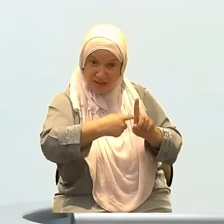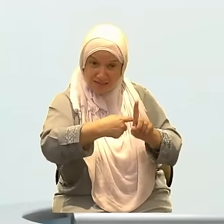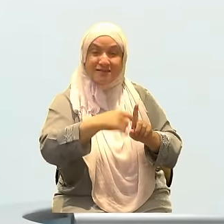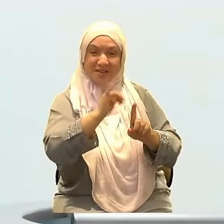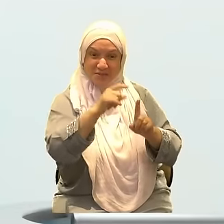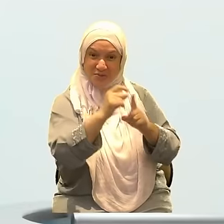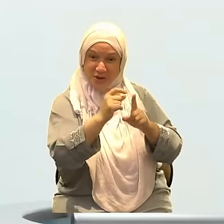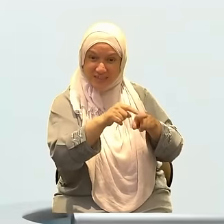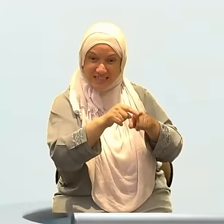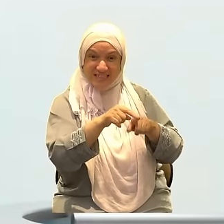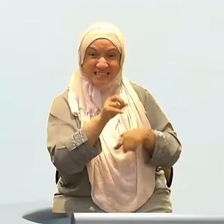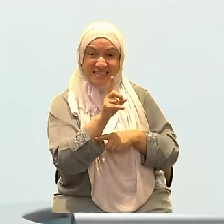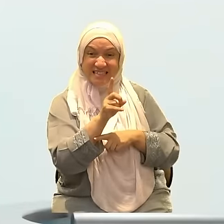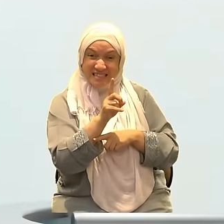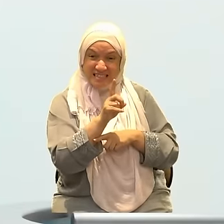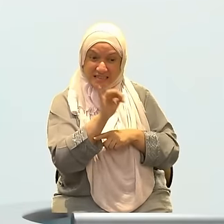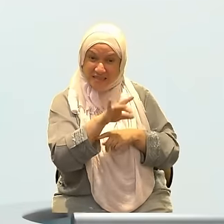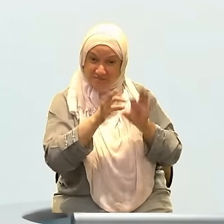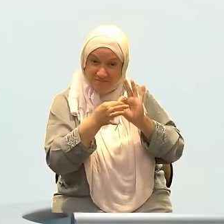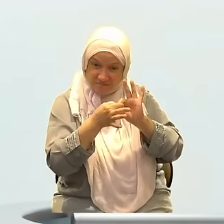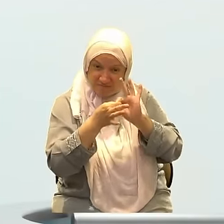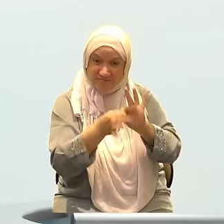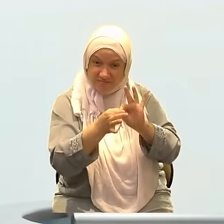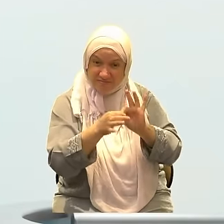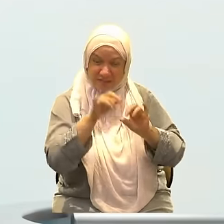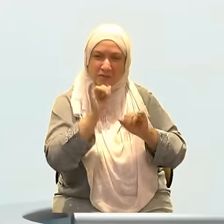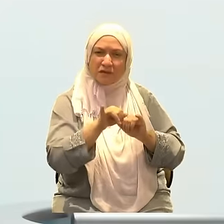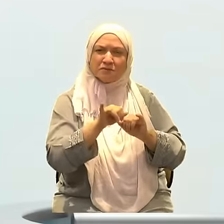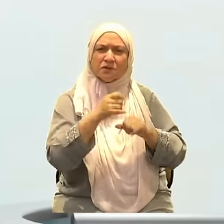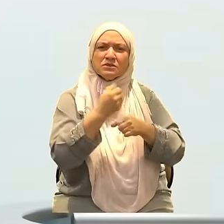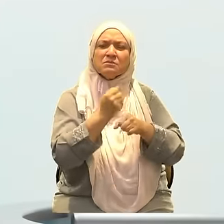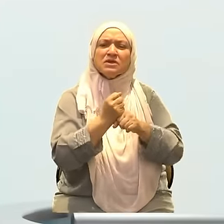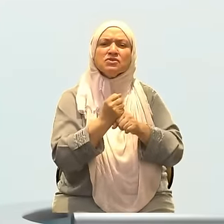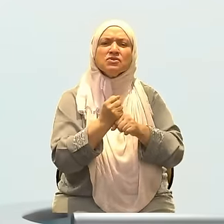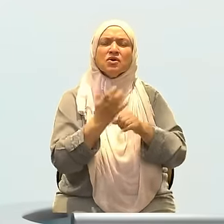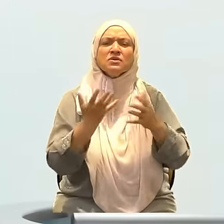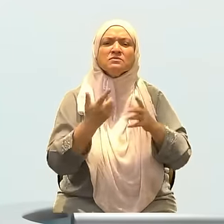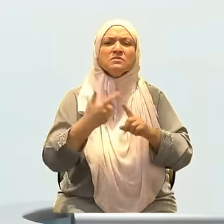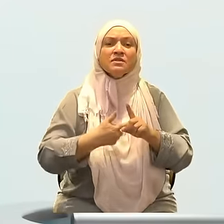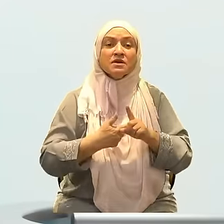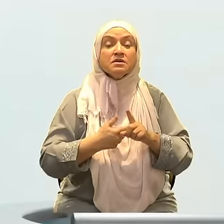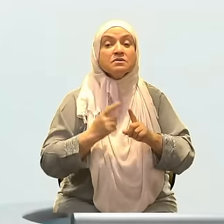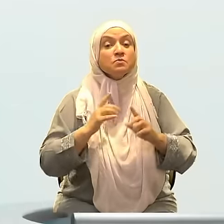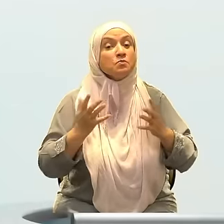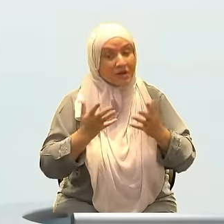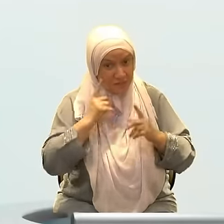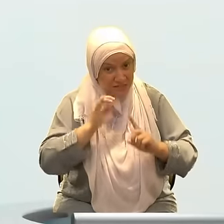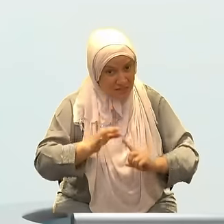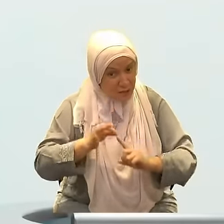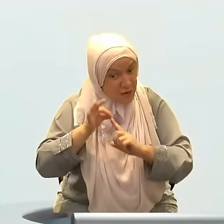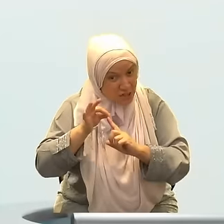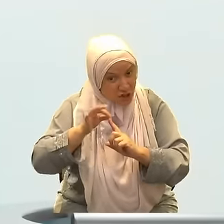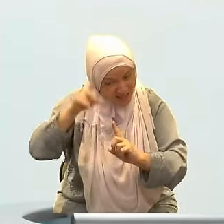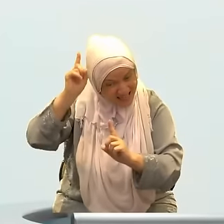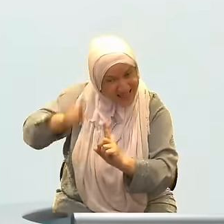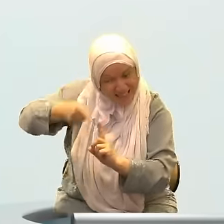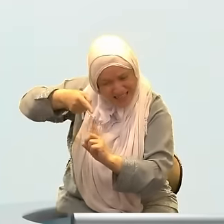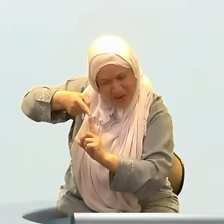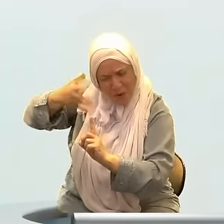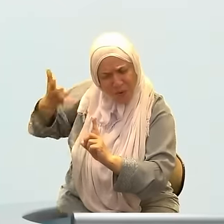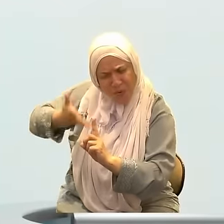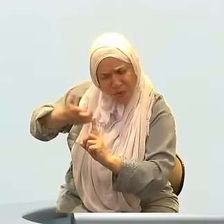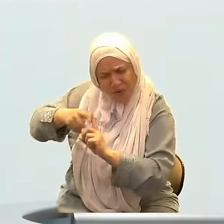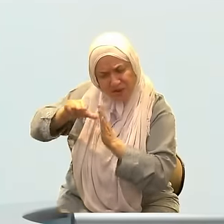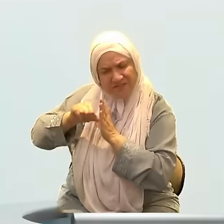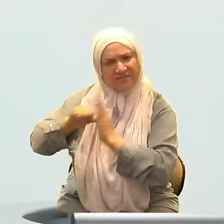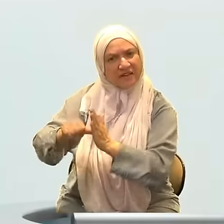month, but especially speaks to the moment of Sha'ban this year. I know that a lot of people are not feeling